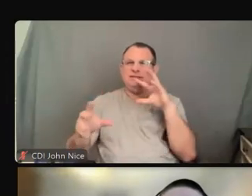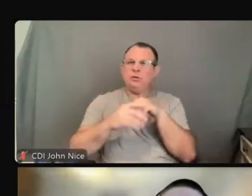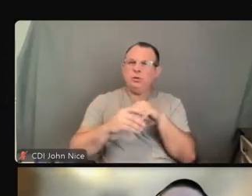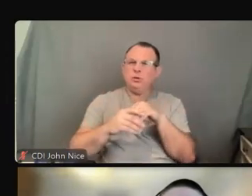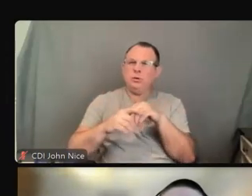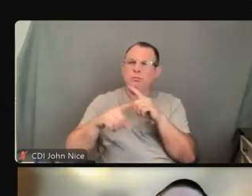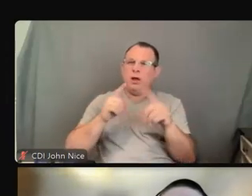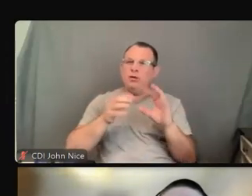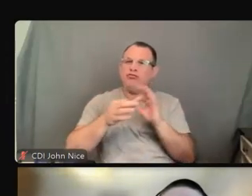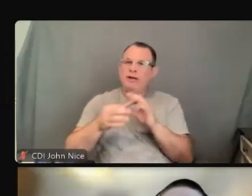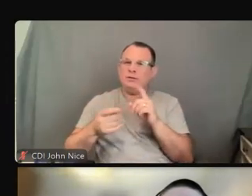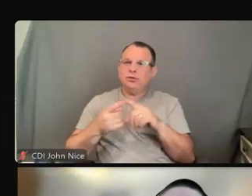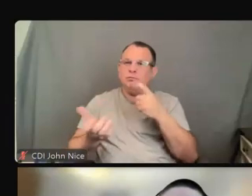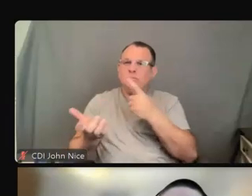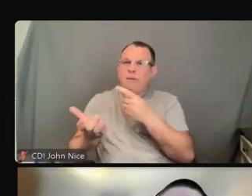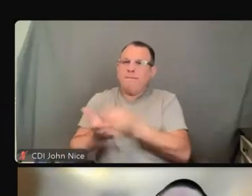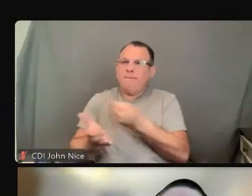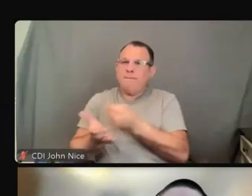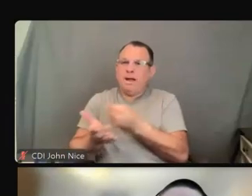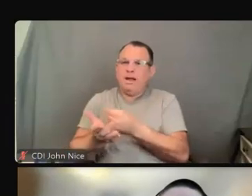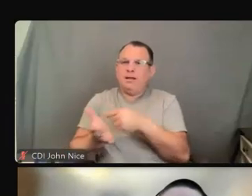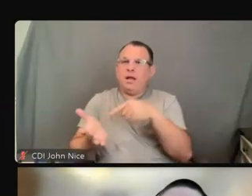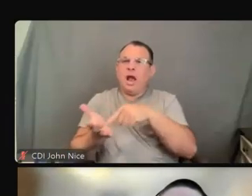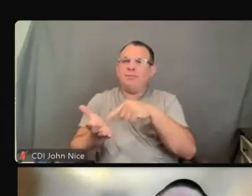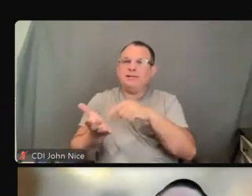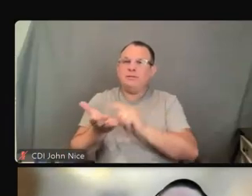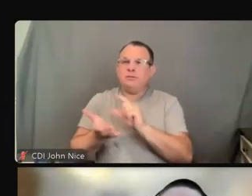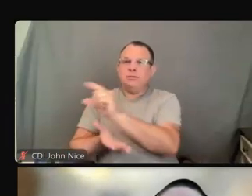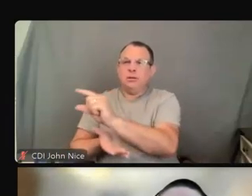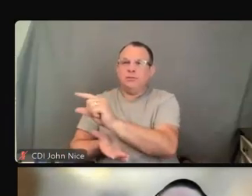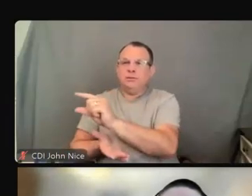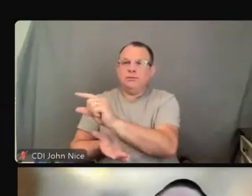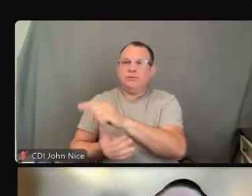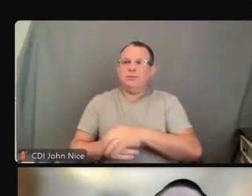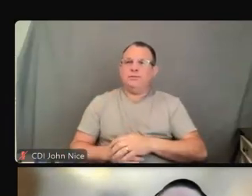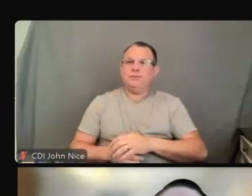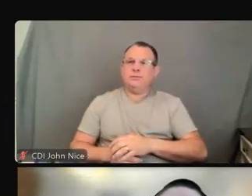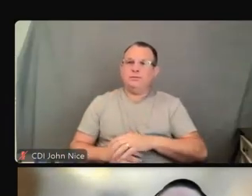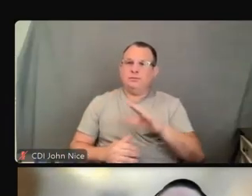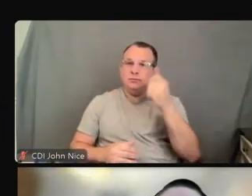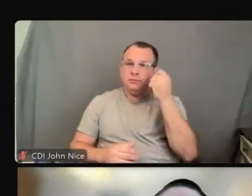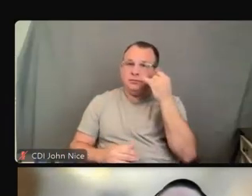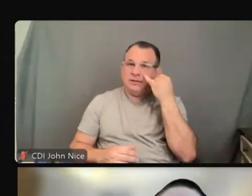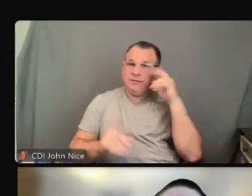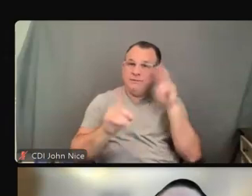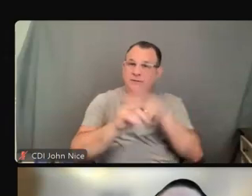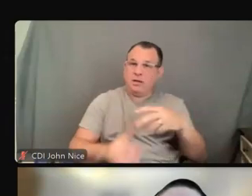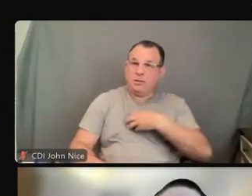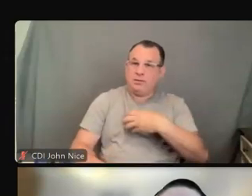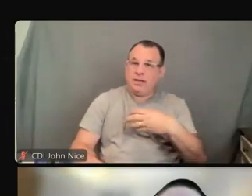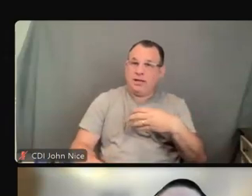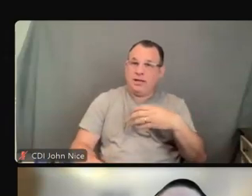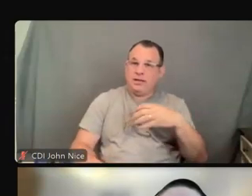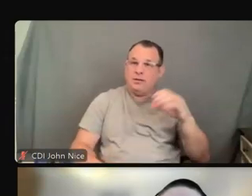important for individuals to know that when they file a complaint with HHS OCR, unfortunately we do not have the